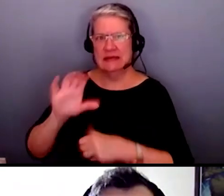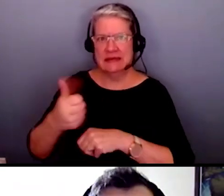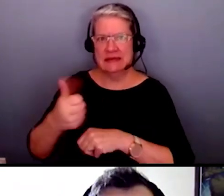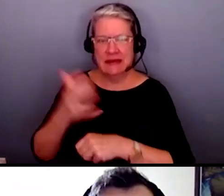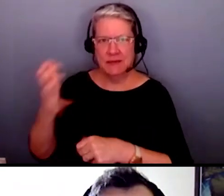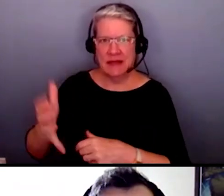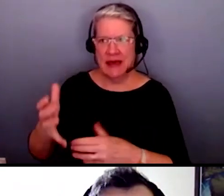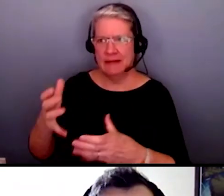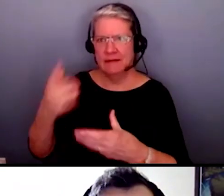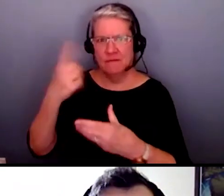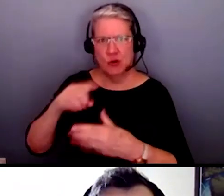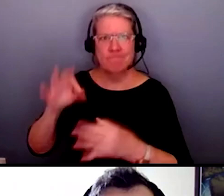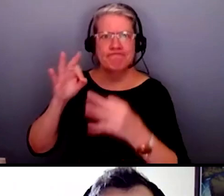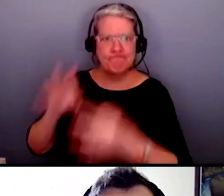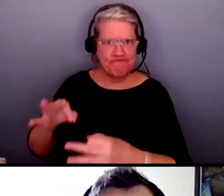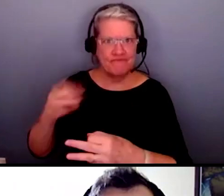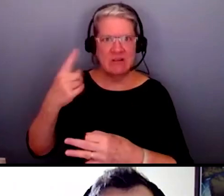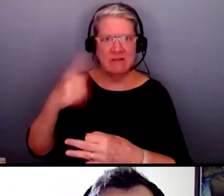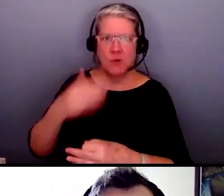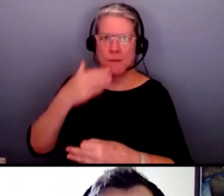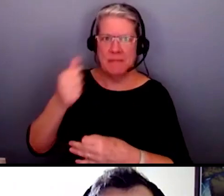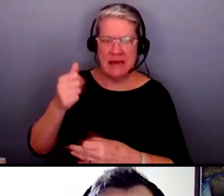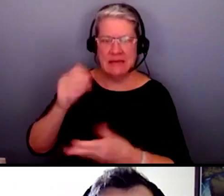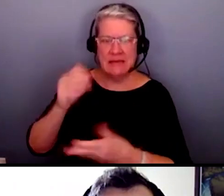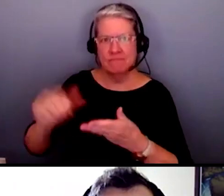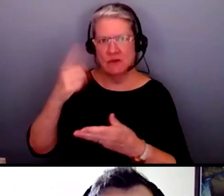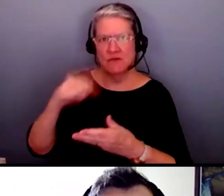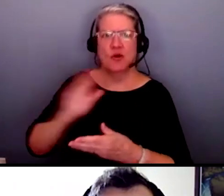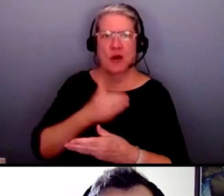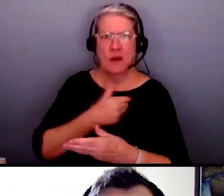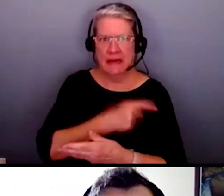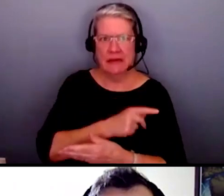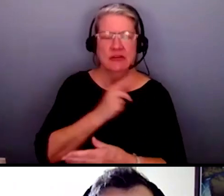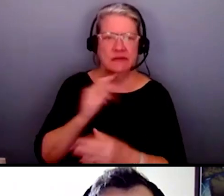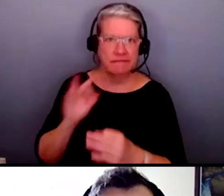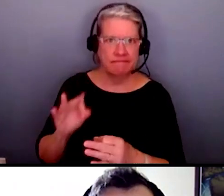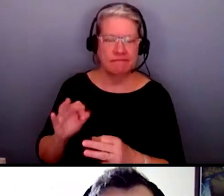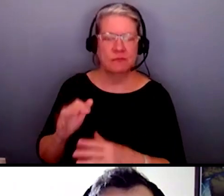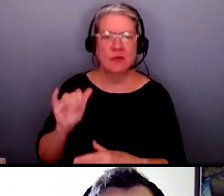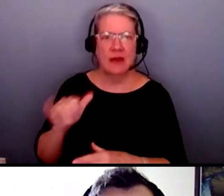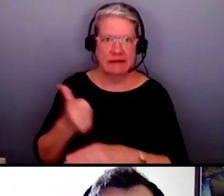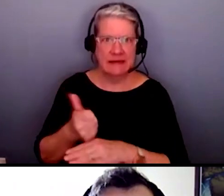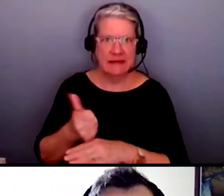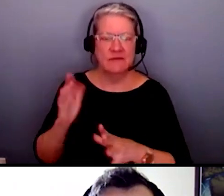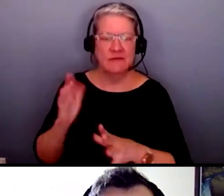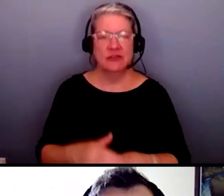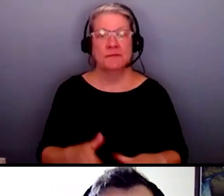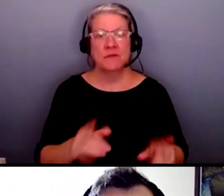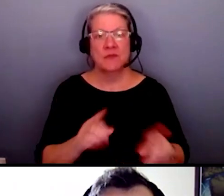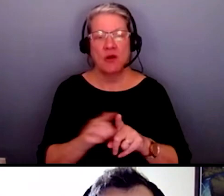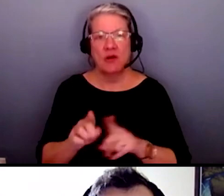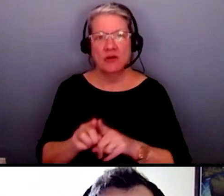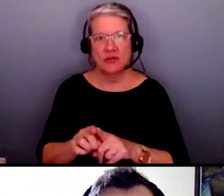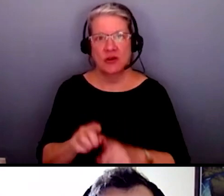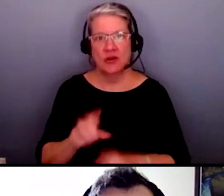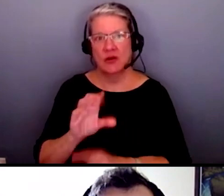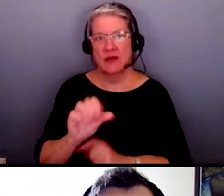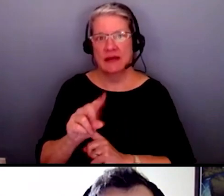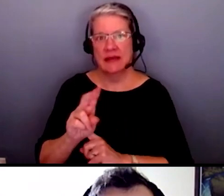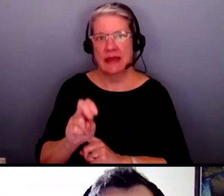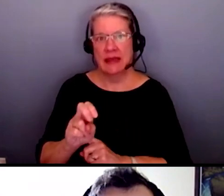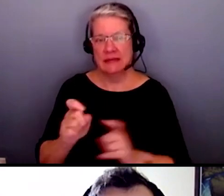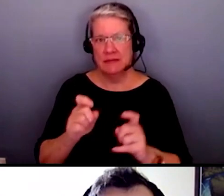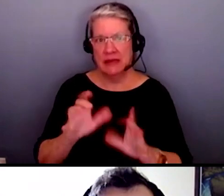so we could try to ensure the best and most appropriate discharge for our patients um also i want to give a shout out to our case management team